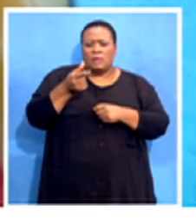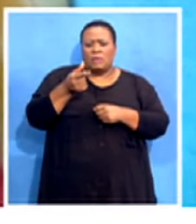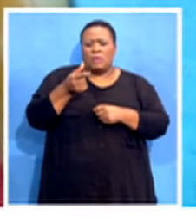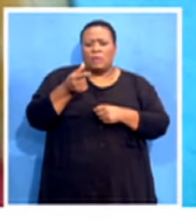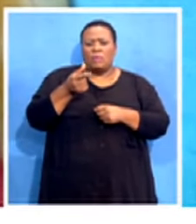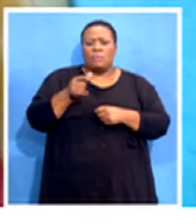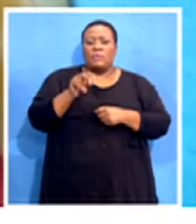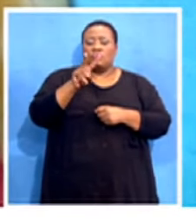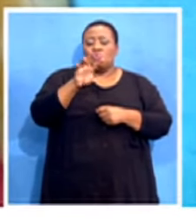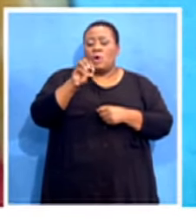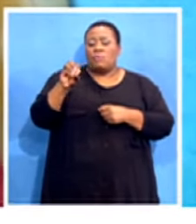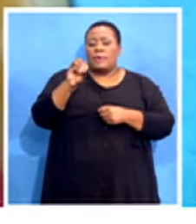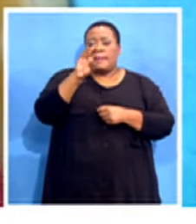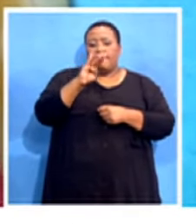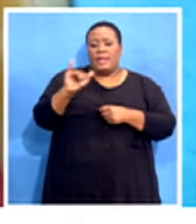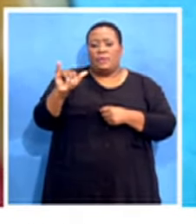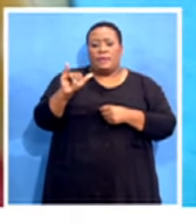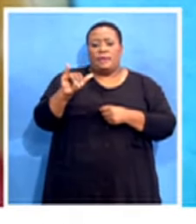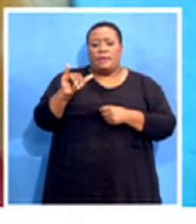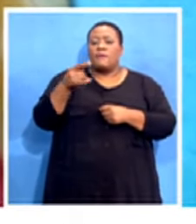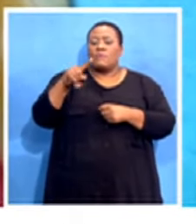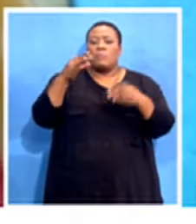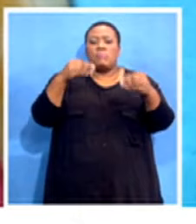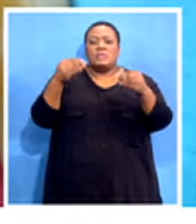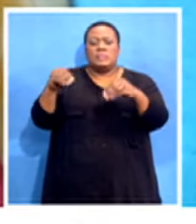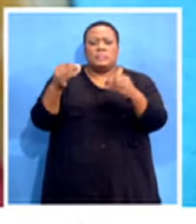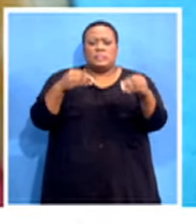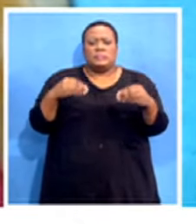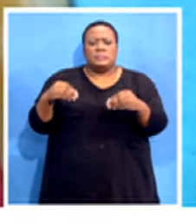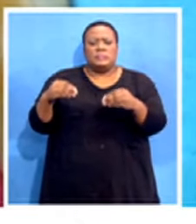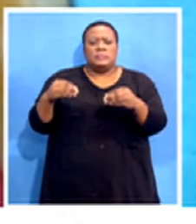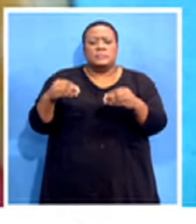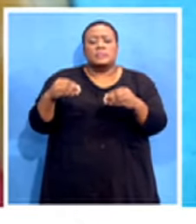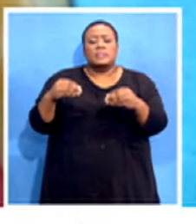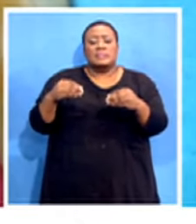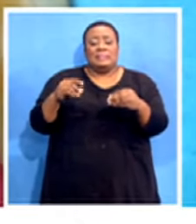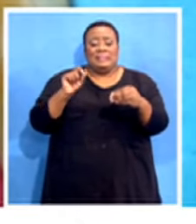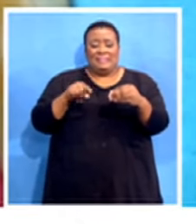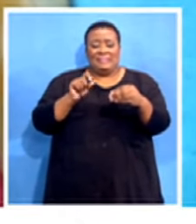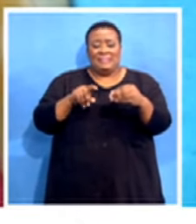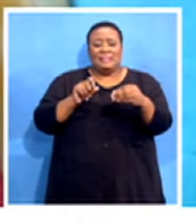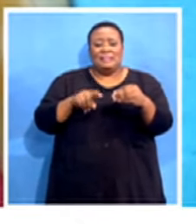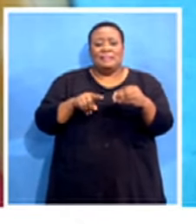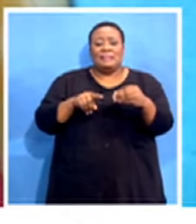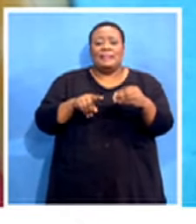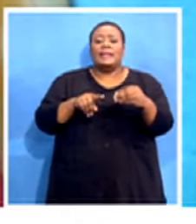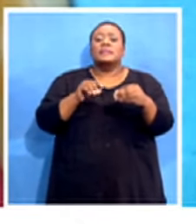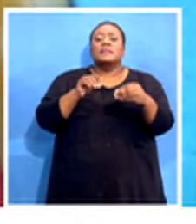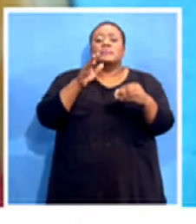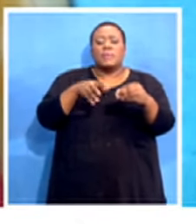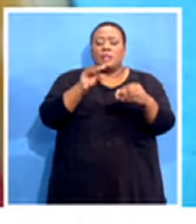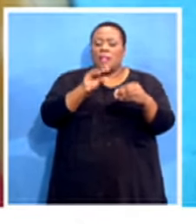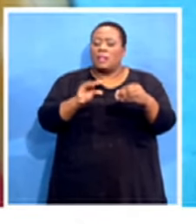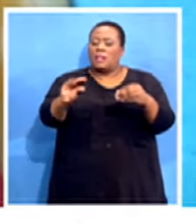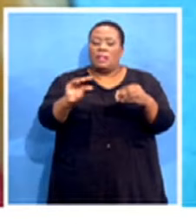amount of 200 billion that was put aside for businesses as a guarantor, it has only been allocated to